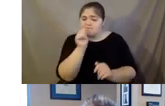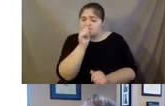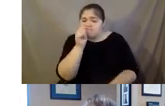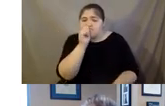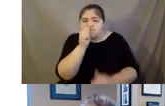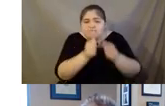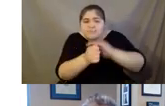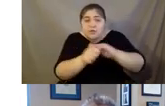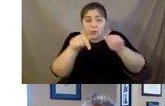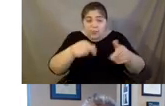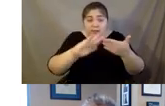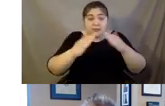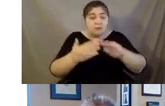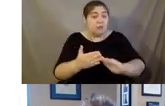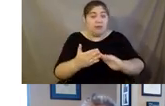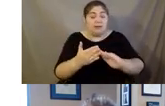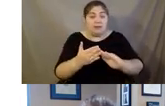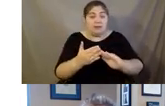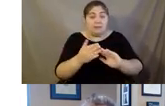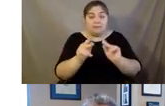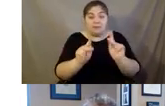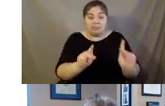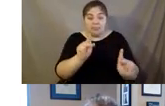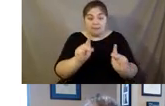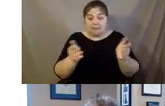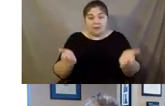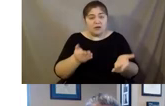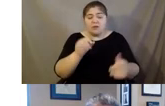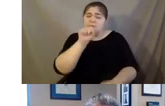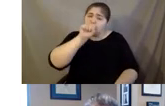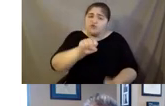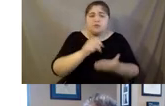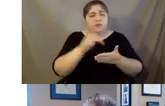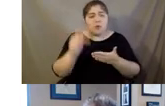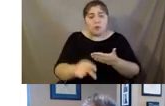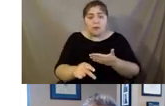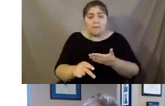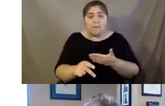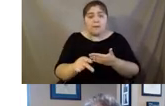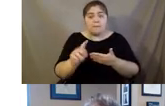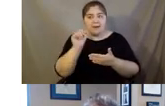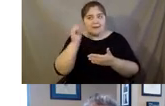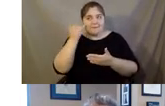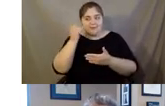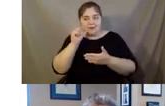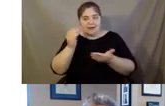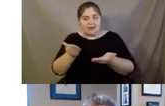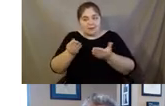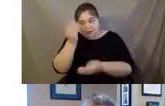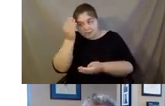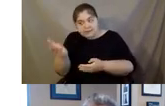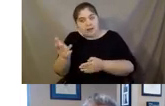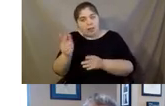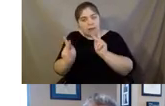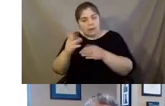the community. People were here, the people that were here loved the program, but if they weren't here, they would mention it to their neighbors and,